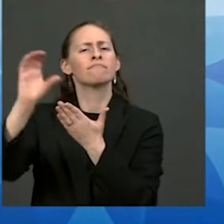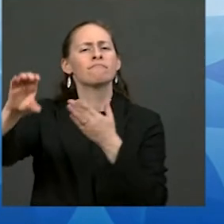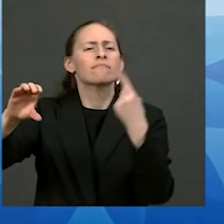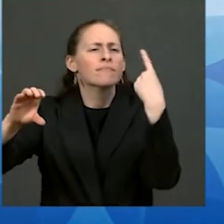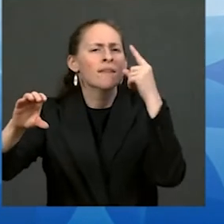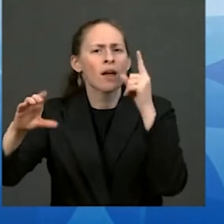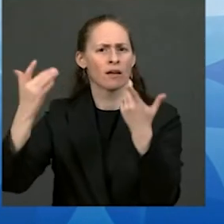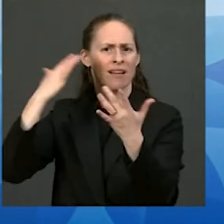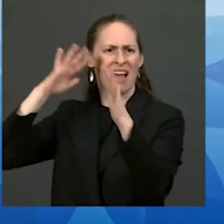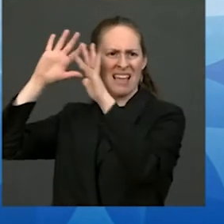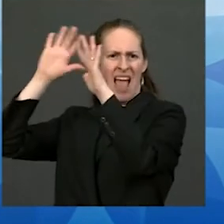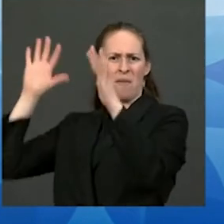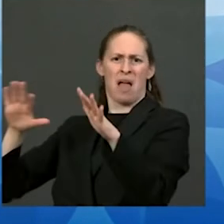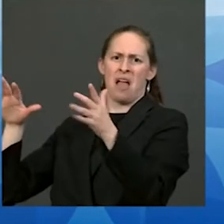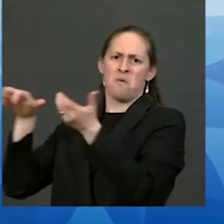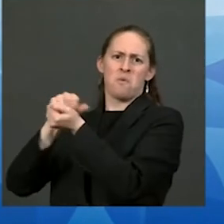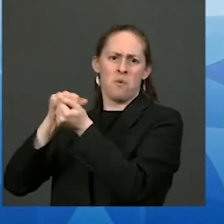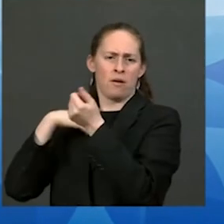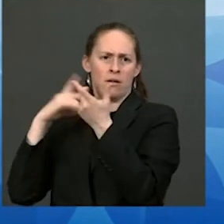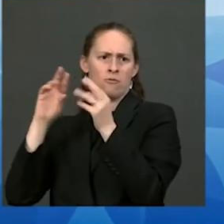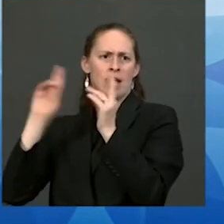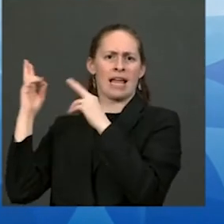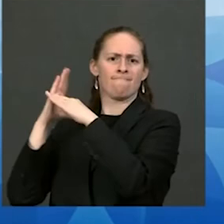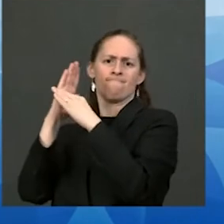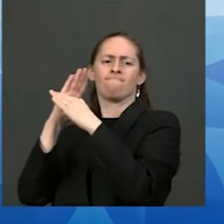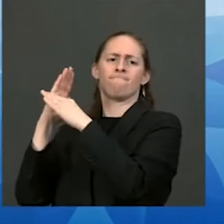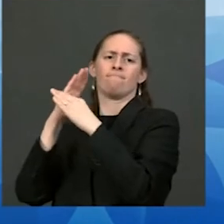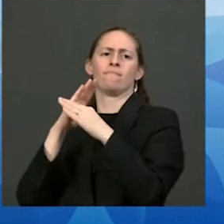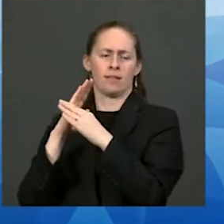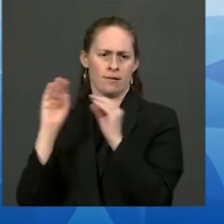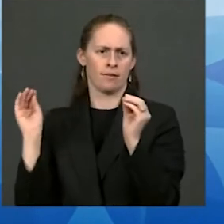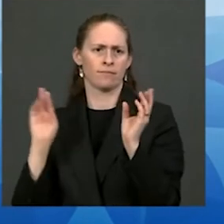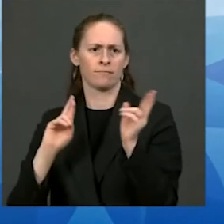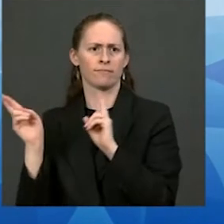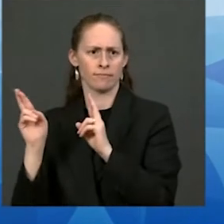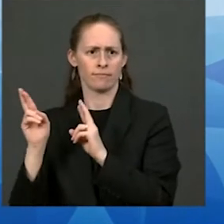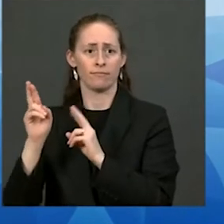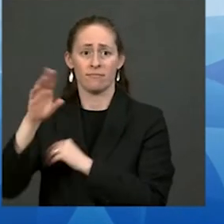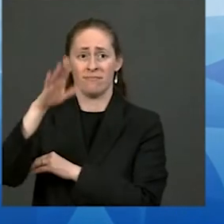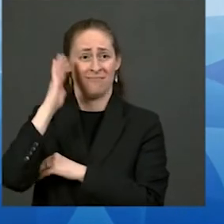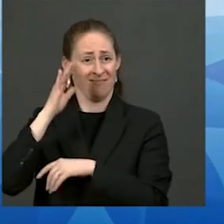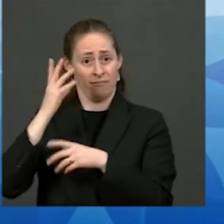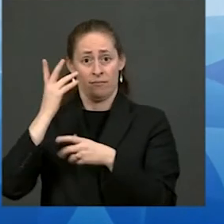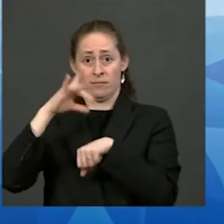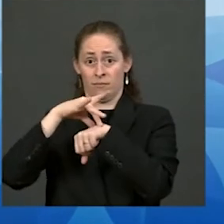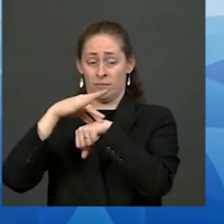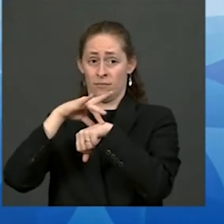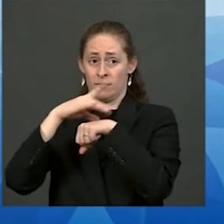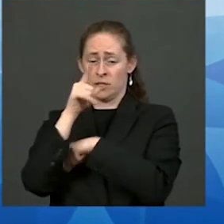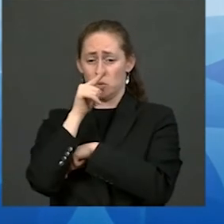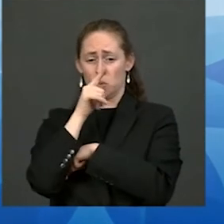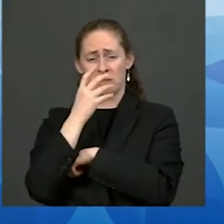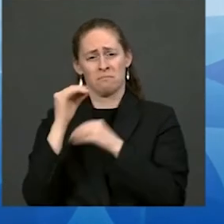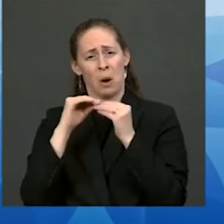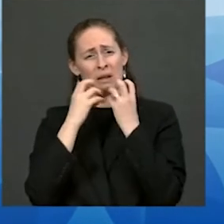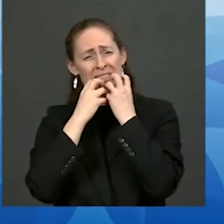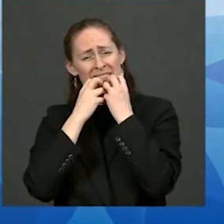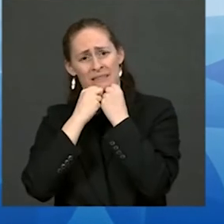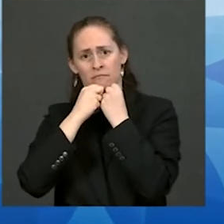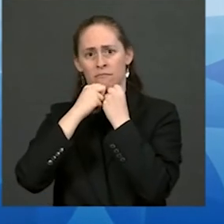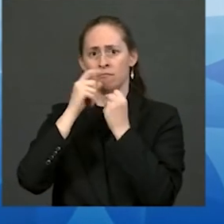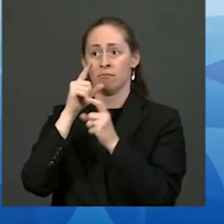parenthetically no group of Americans has created and cared more about preserving what we inherited than the tribal nations